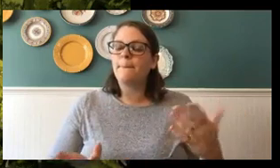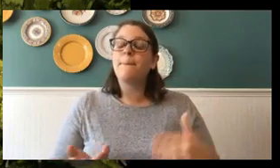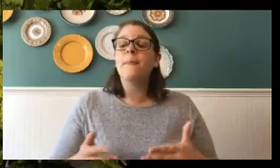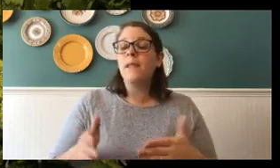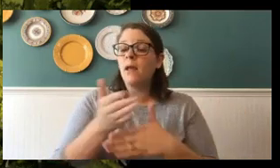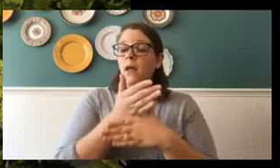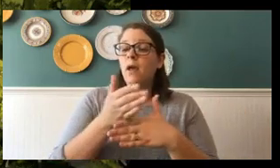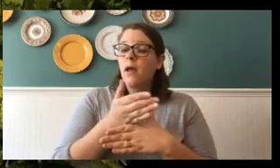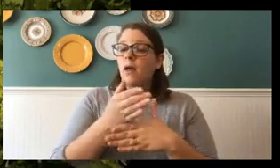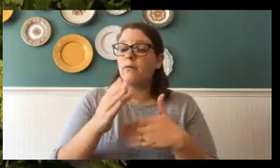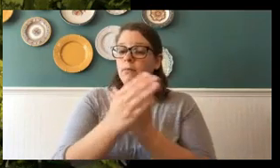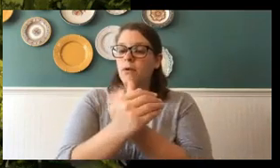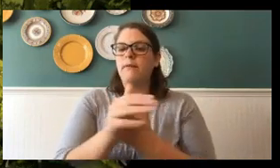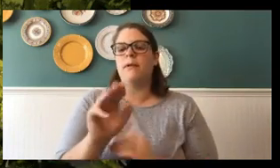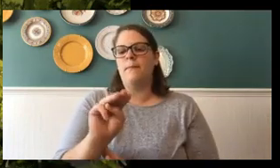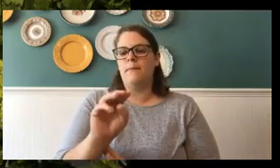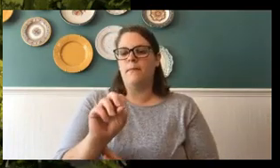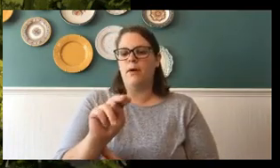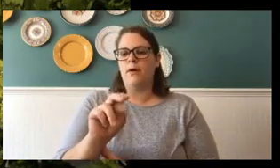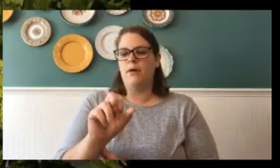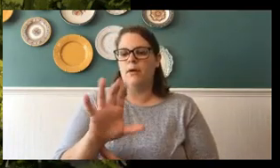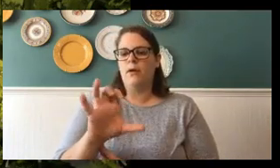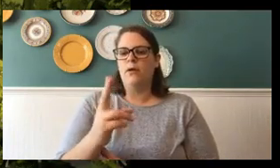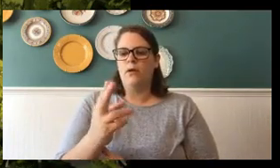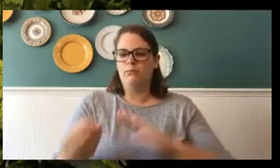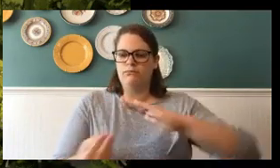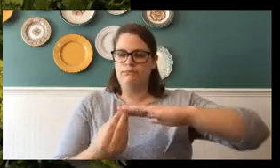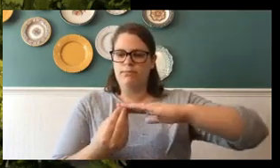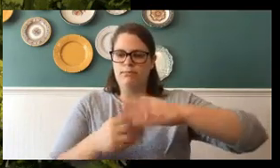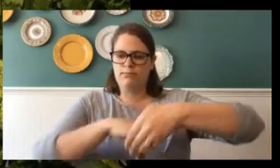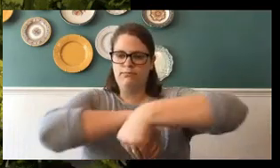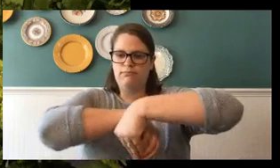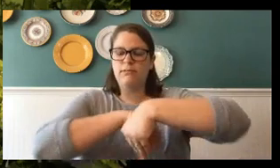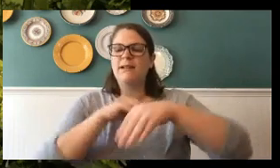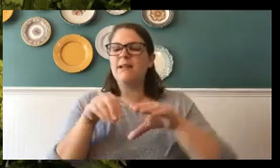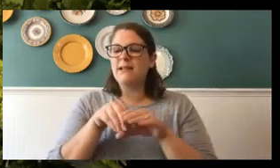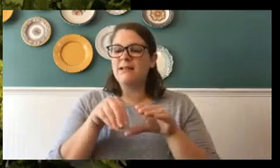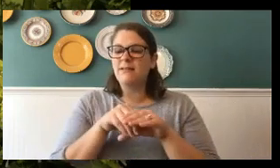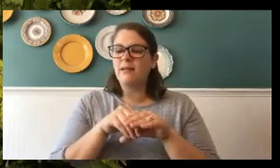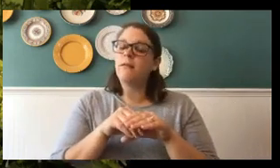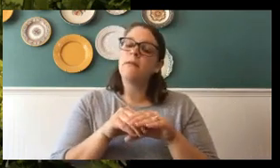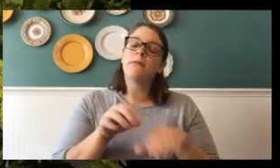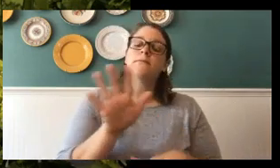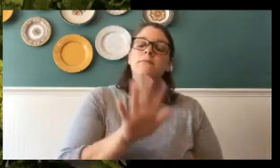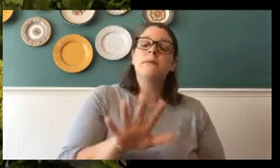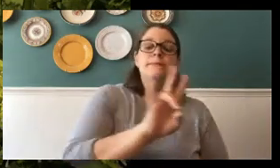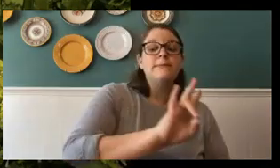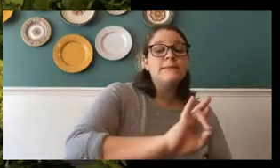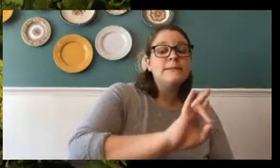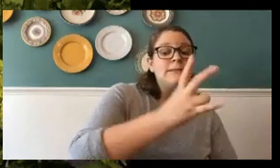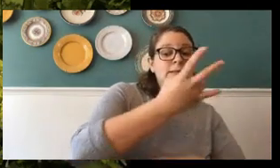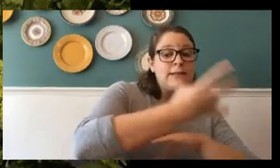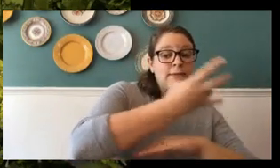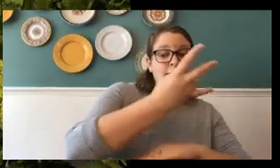let's say the monarch, the monarch will be in its chrysalis for about seven to ten days, depending